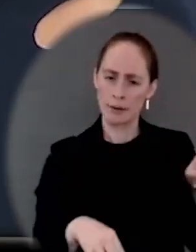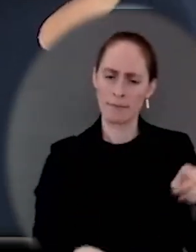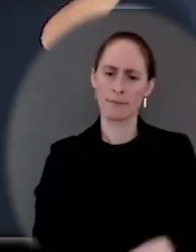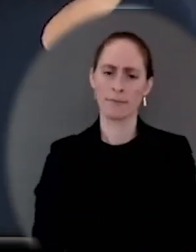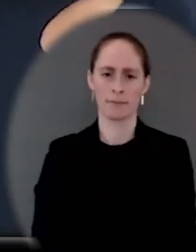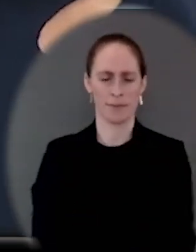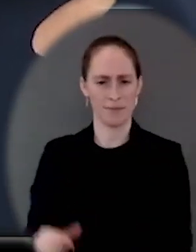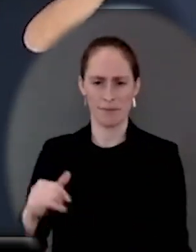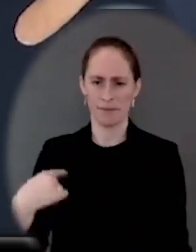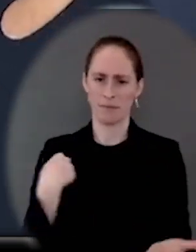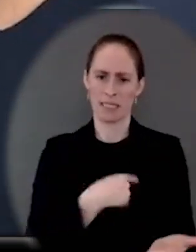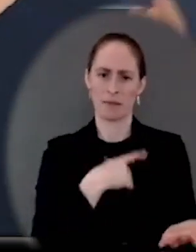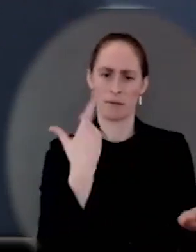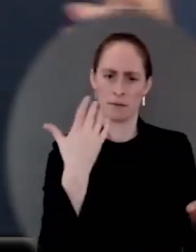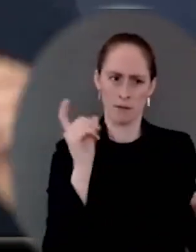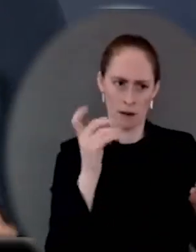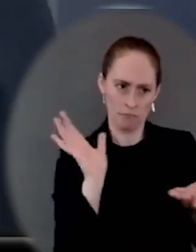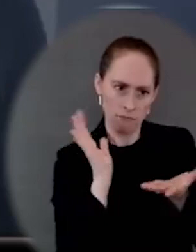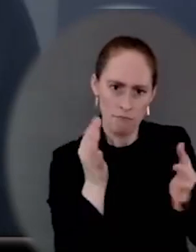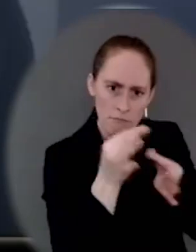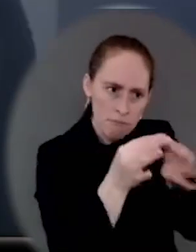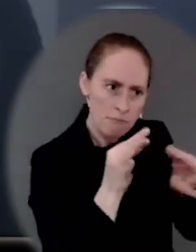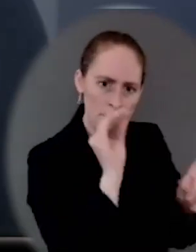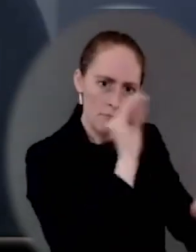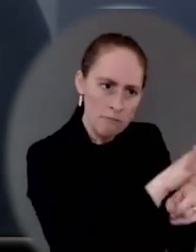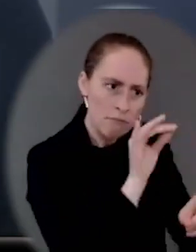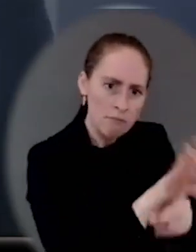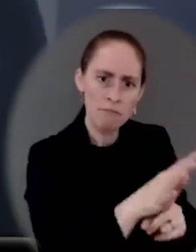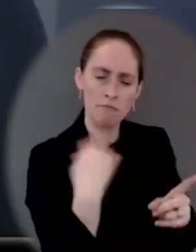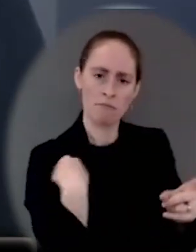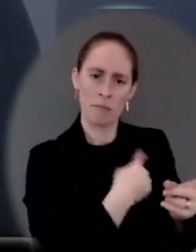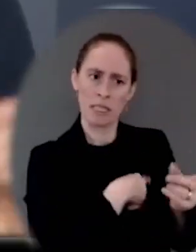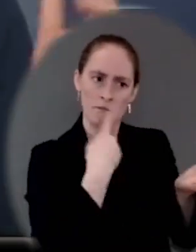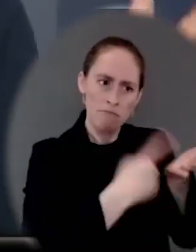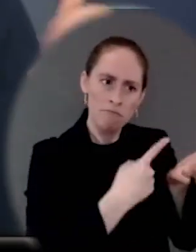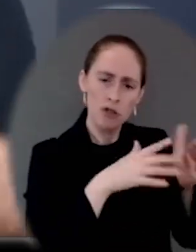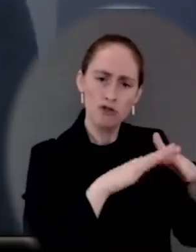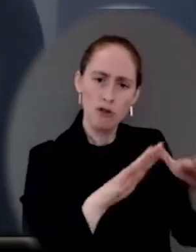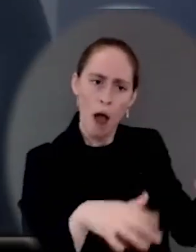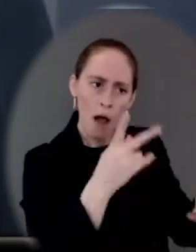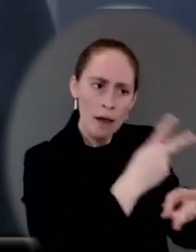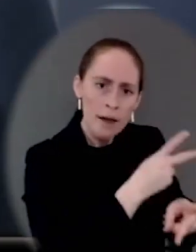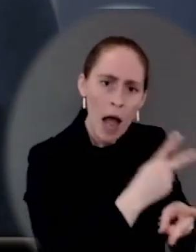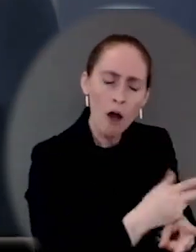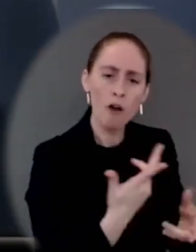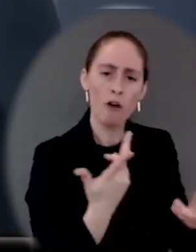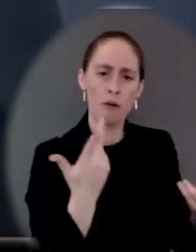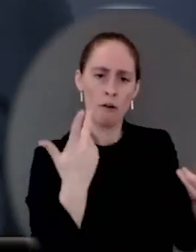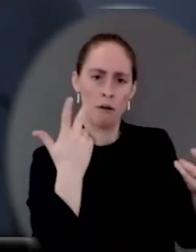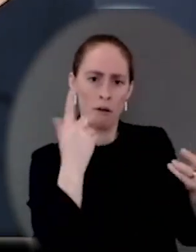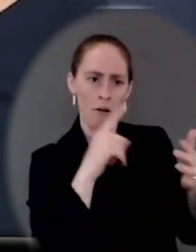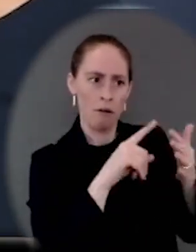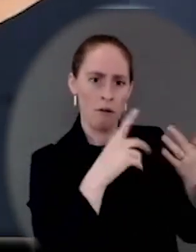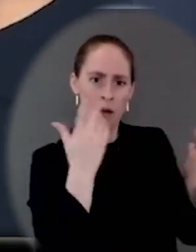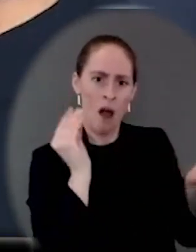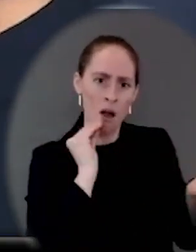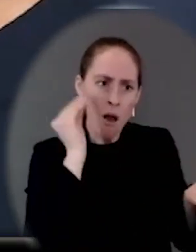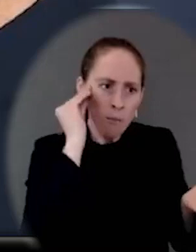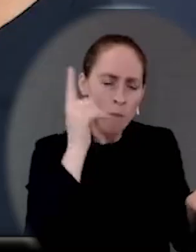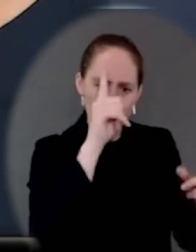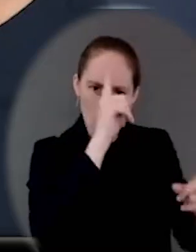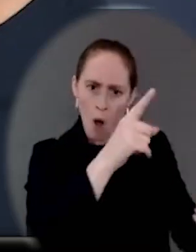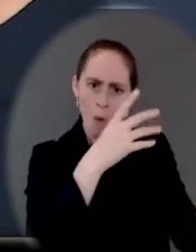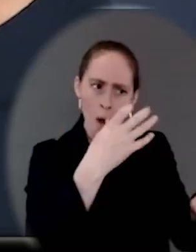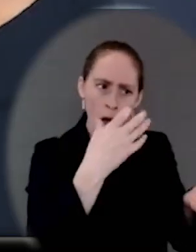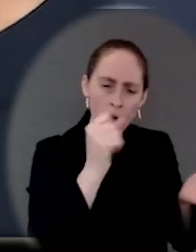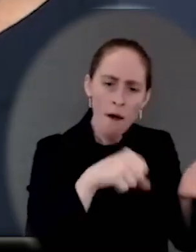to bring down the cost of child care, we're going to bring down the cost of preschool, we're going to make affordable housing a reality, and on the other side of